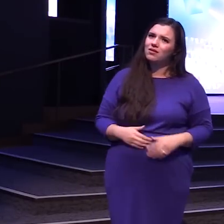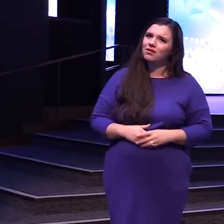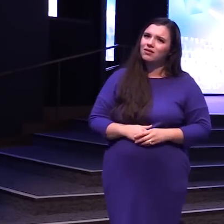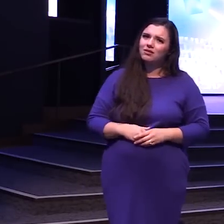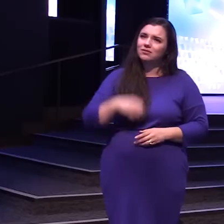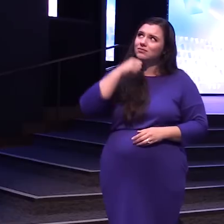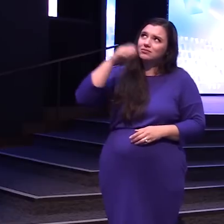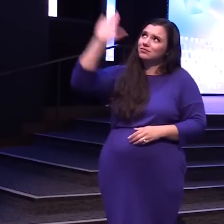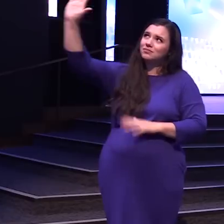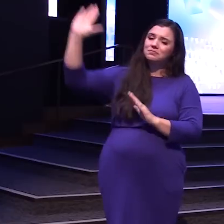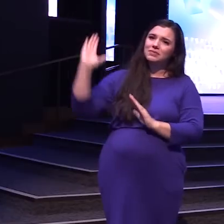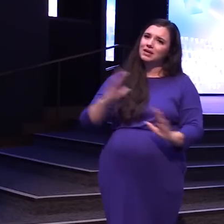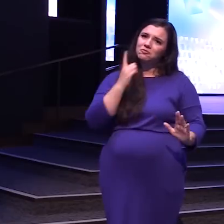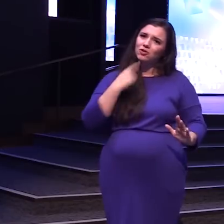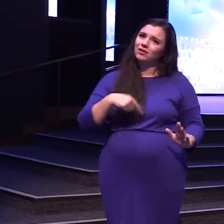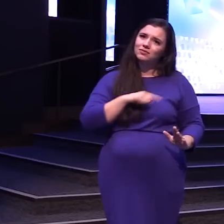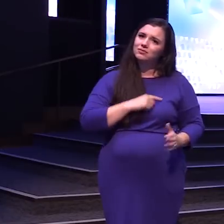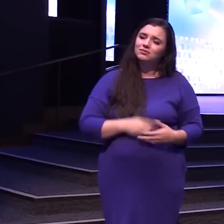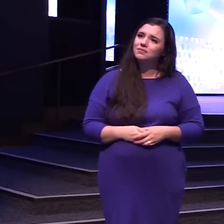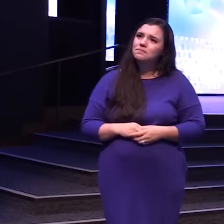That's not what God has for us